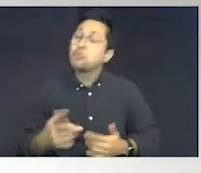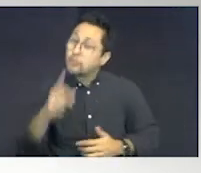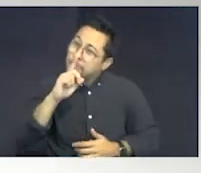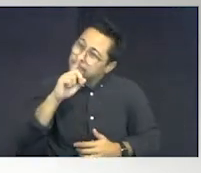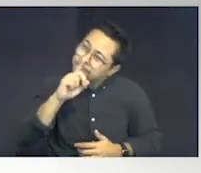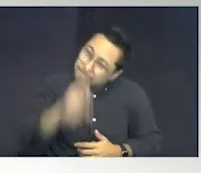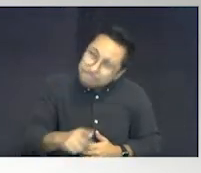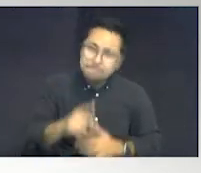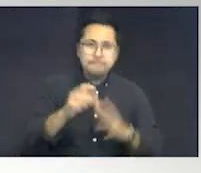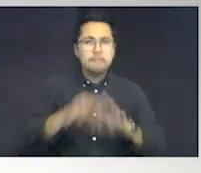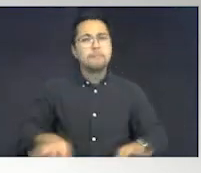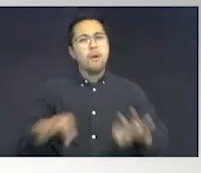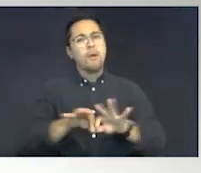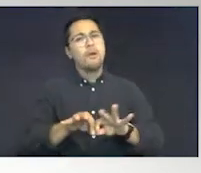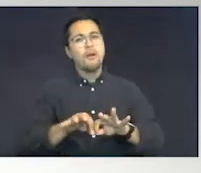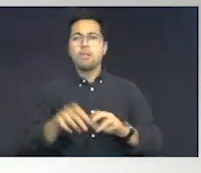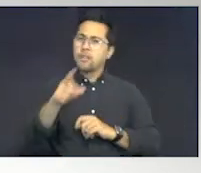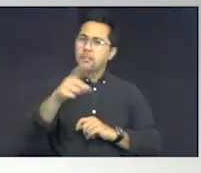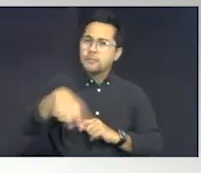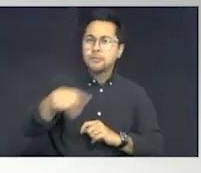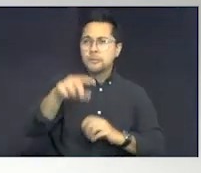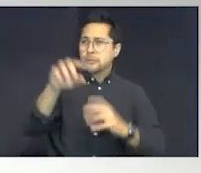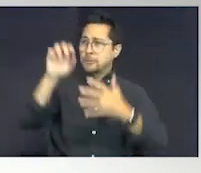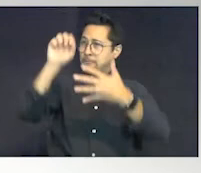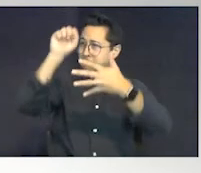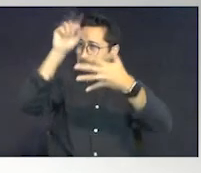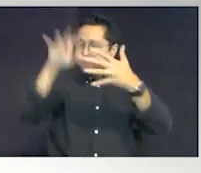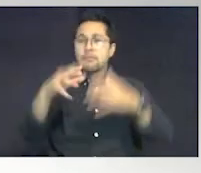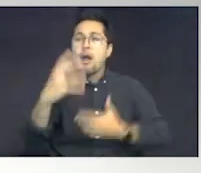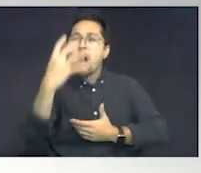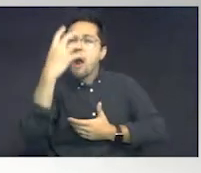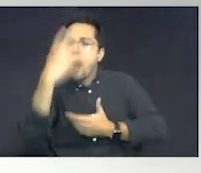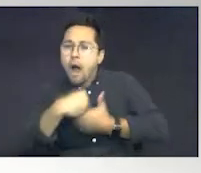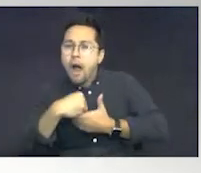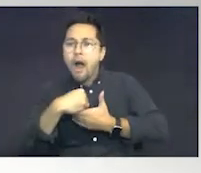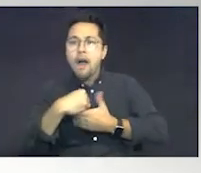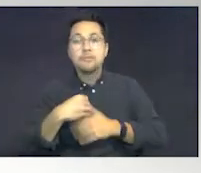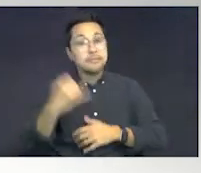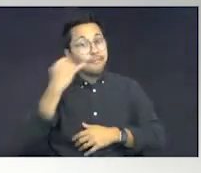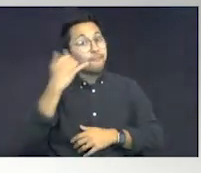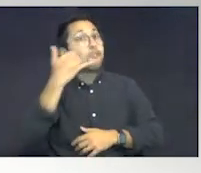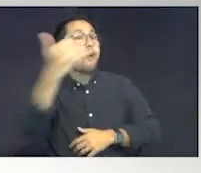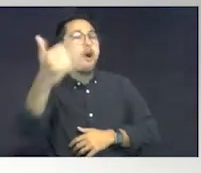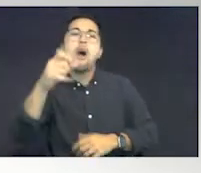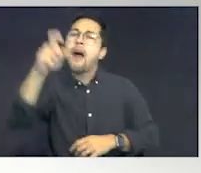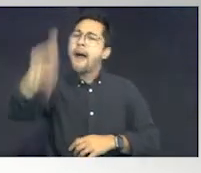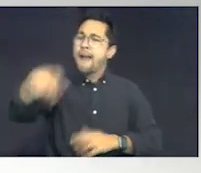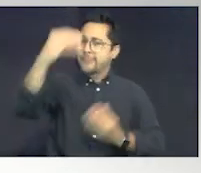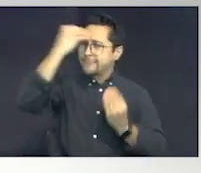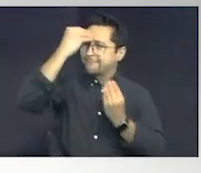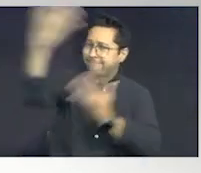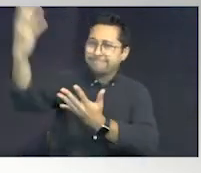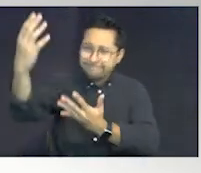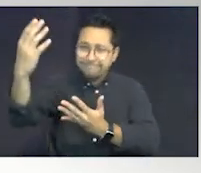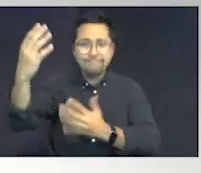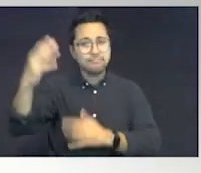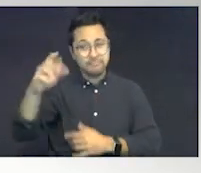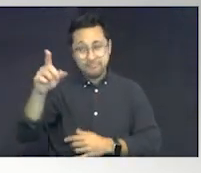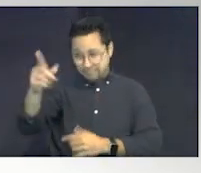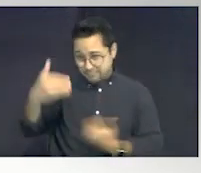very, very important that you say autism when you call. You have to let the officer know.